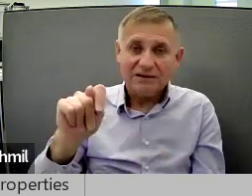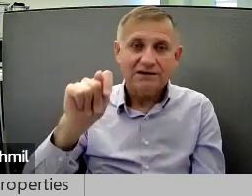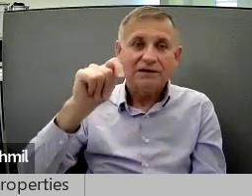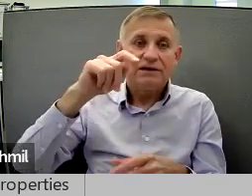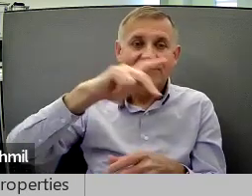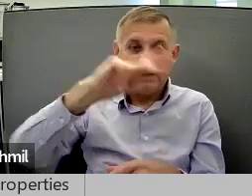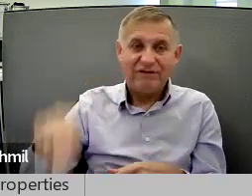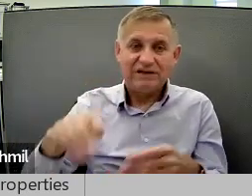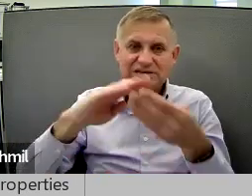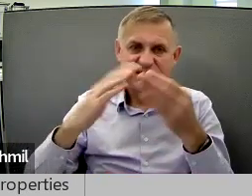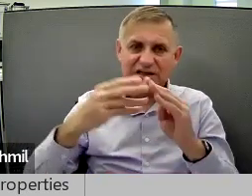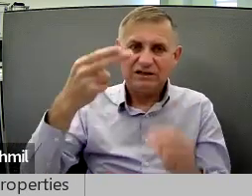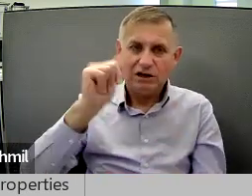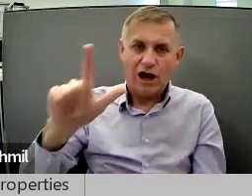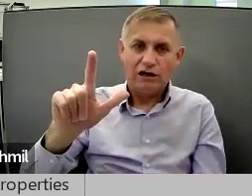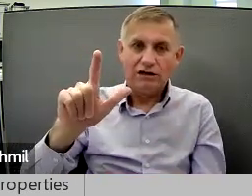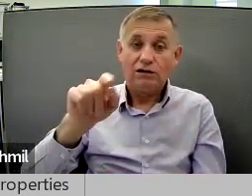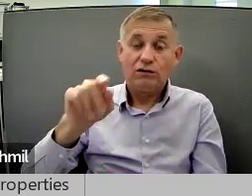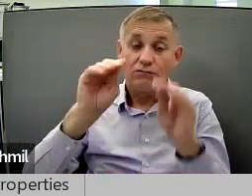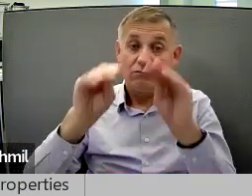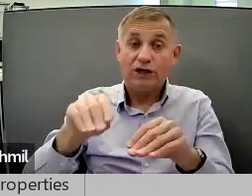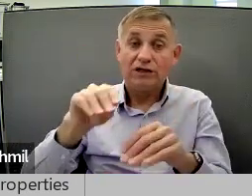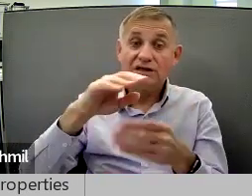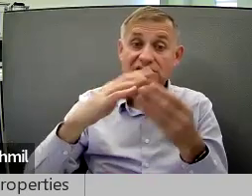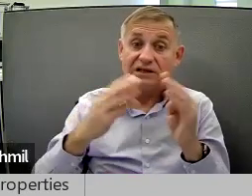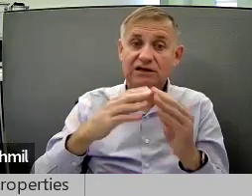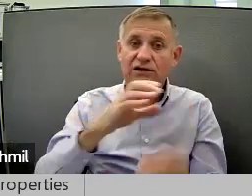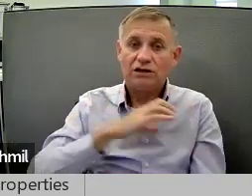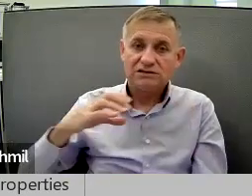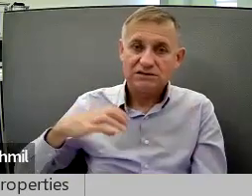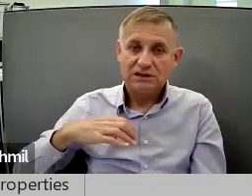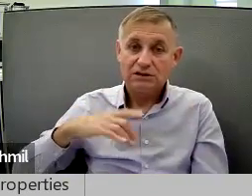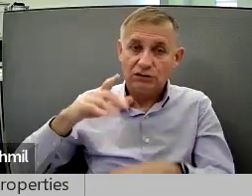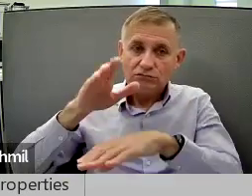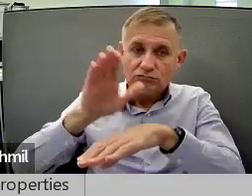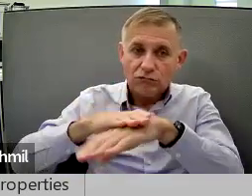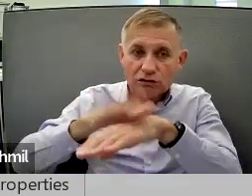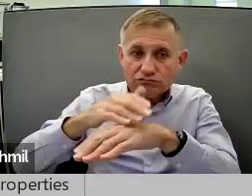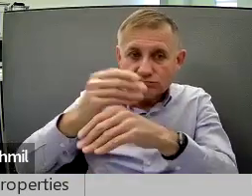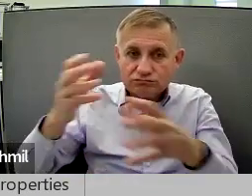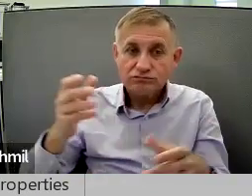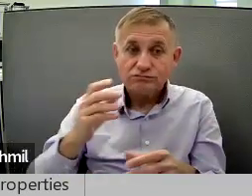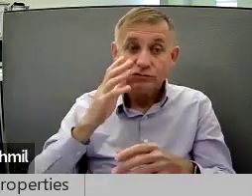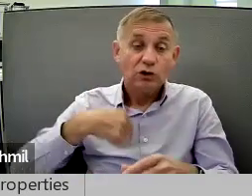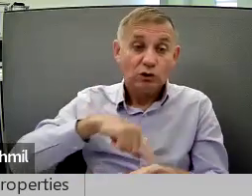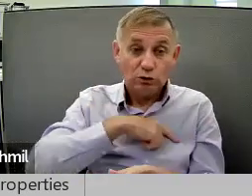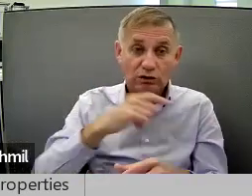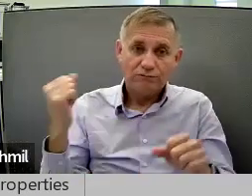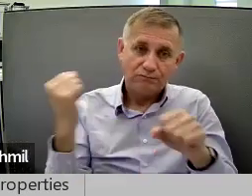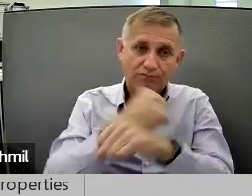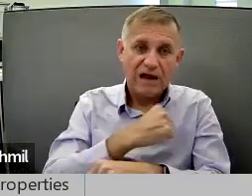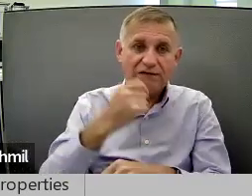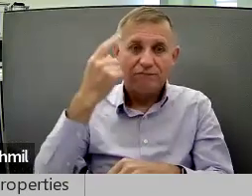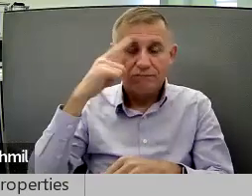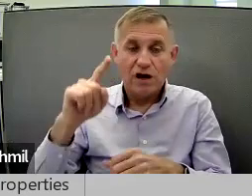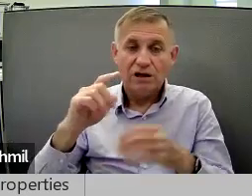at Philadelphia City Hall putting City Council on notice that we're